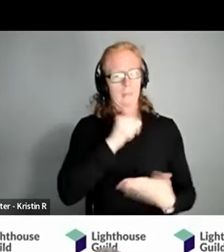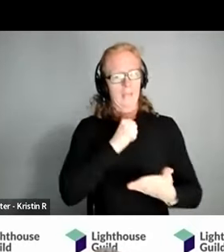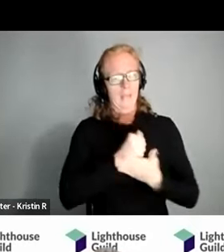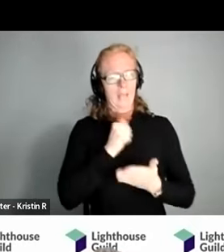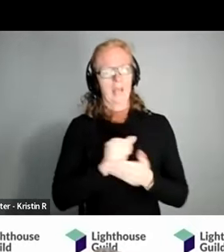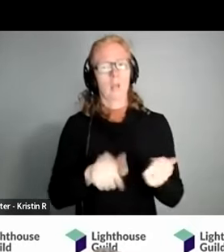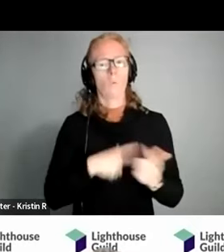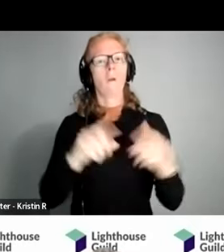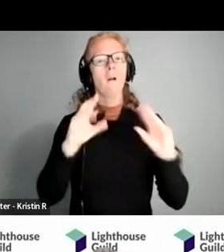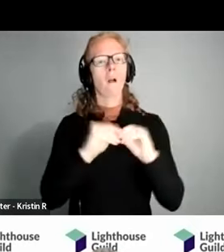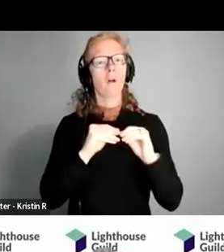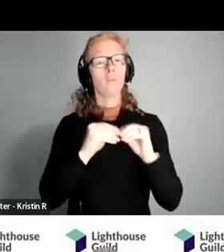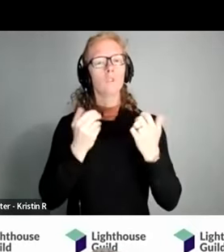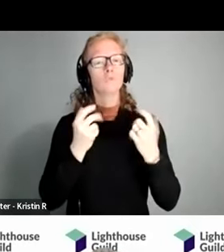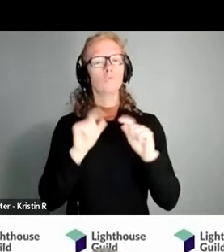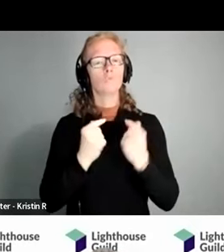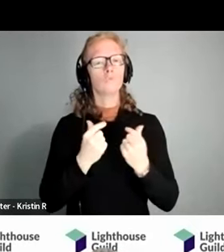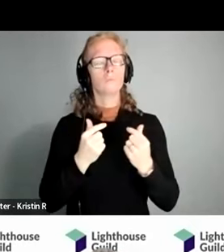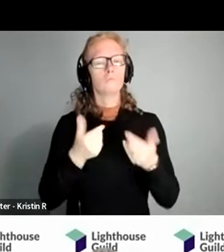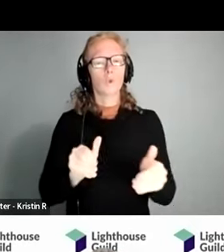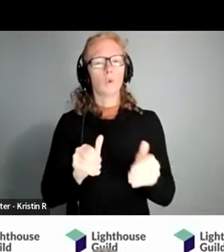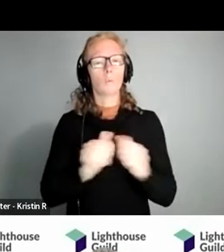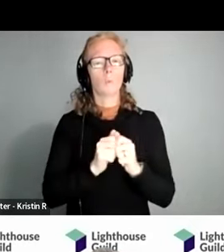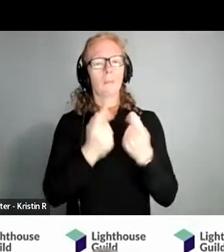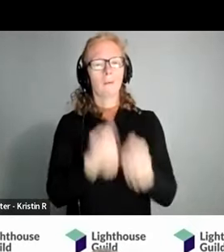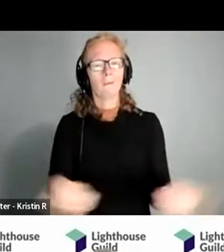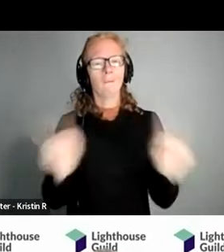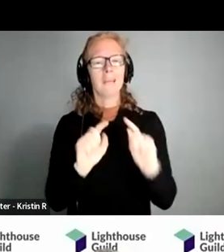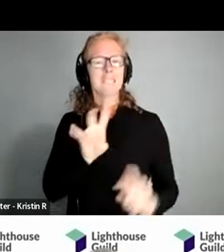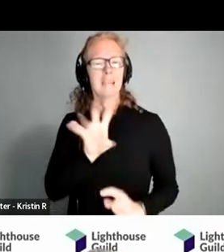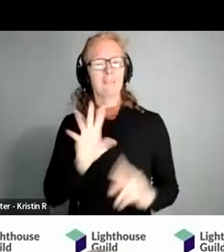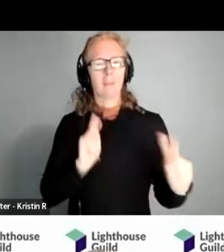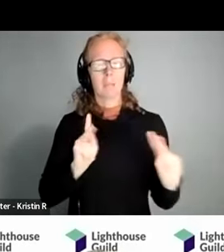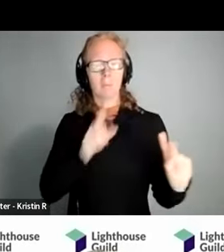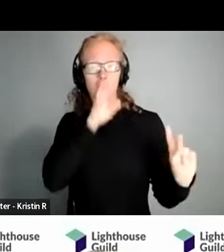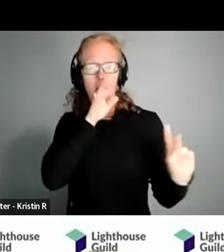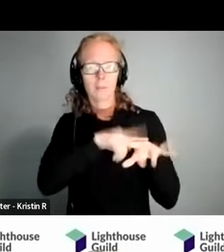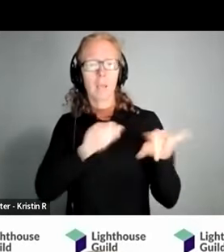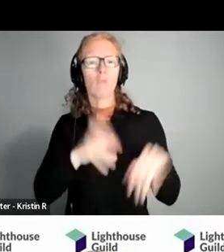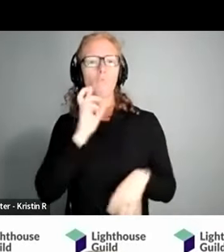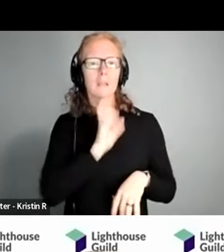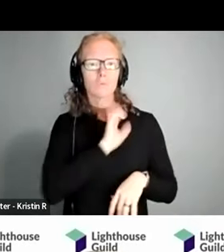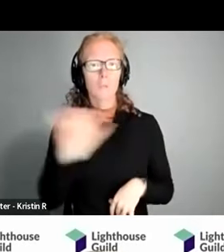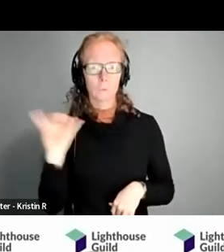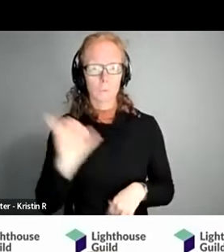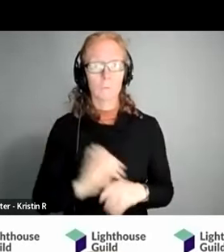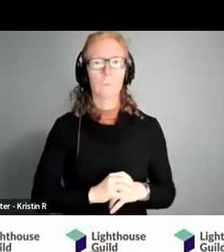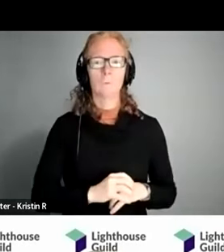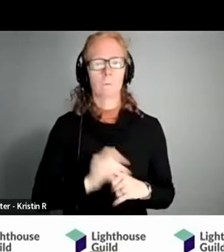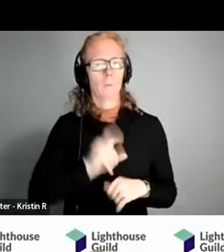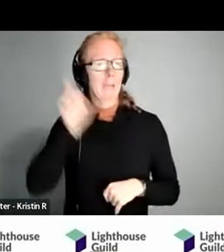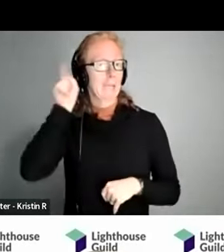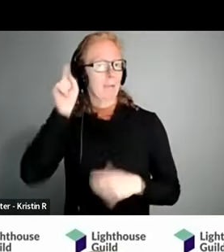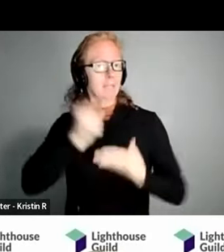i'm in a conference room with 75 people talking at each other um and also restaurants so you know i've sort of